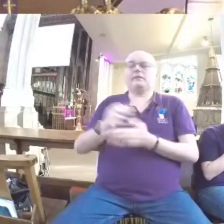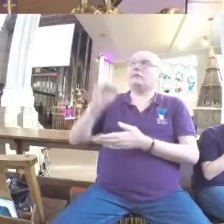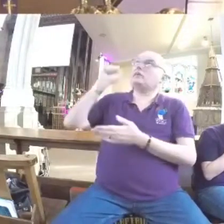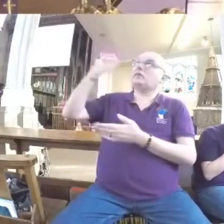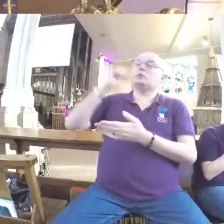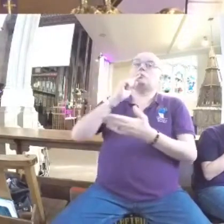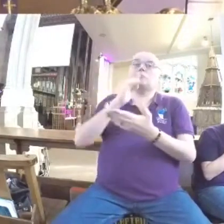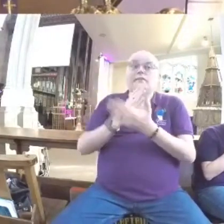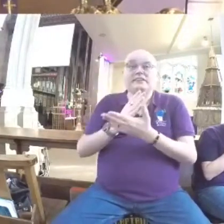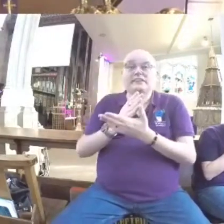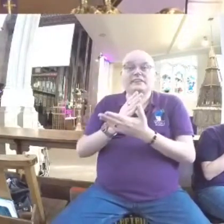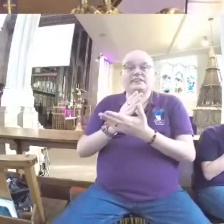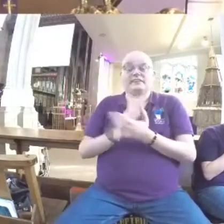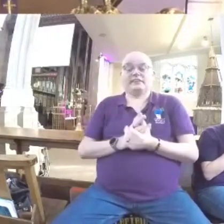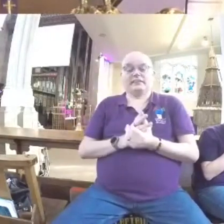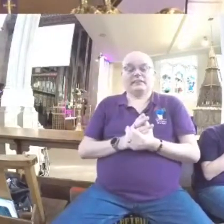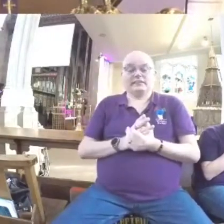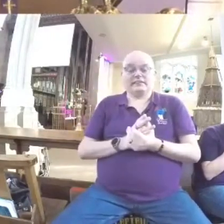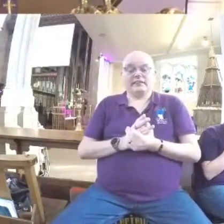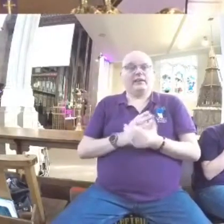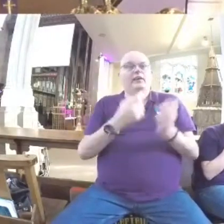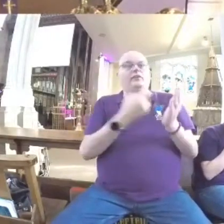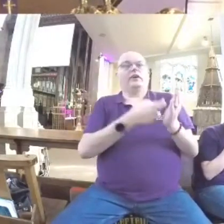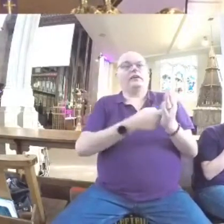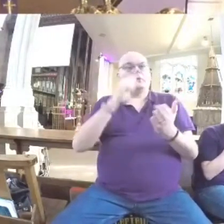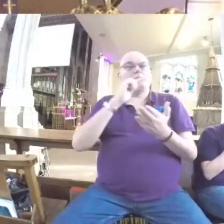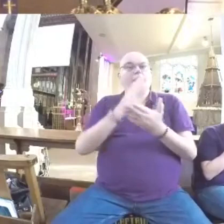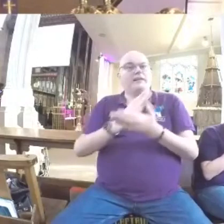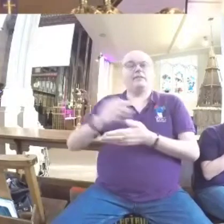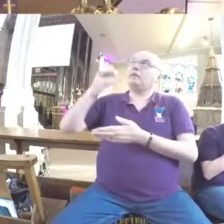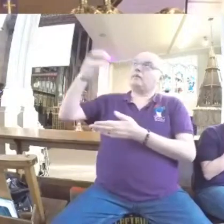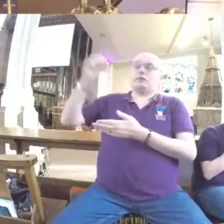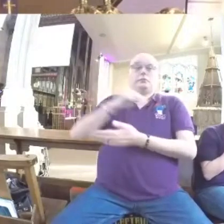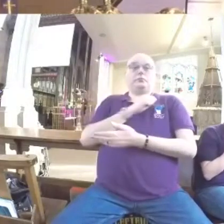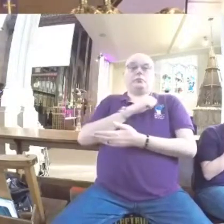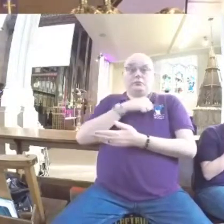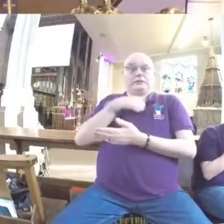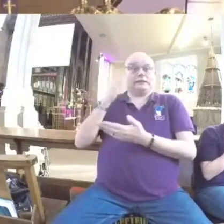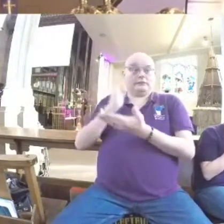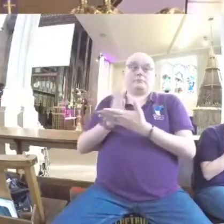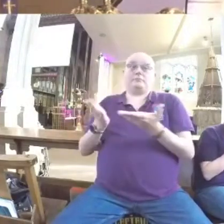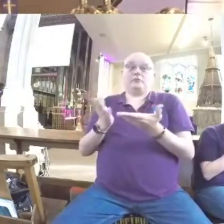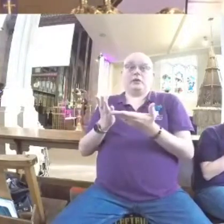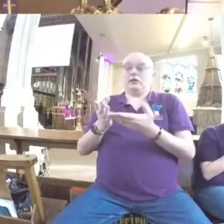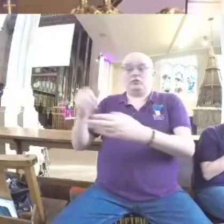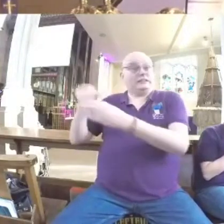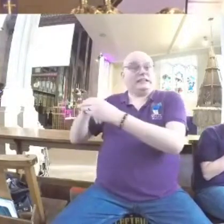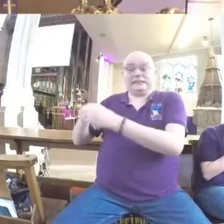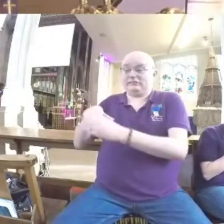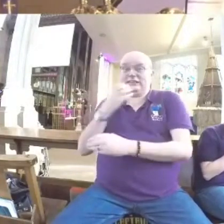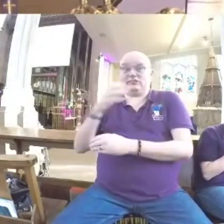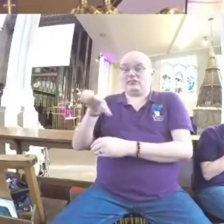follows on quite nicely from that first one. Ray had believed in God's promises, even though she wasn't part of the Israelite people.